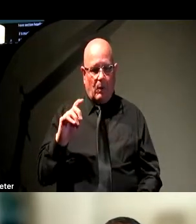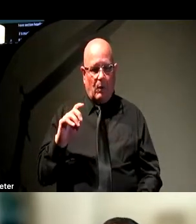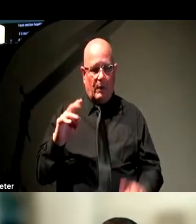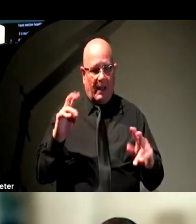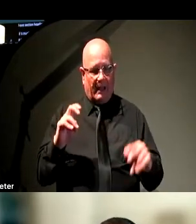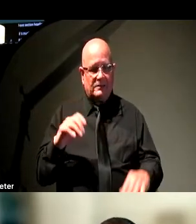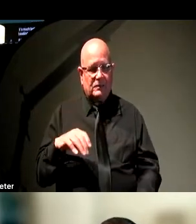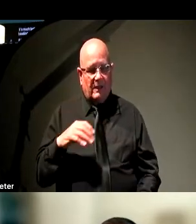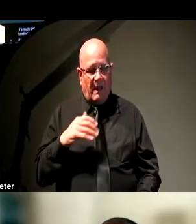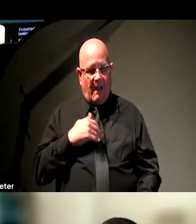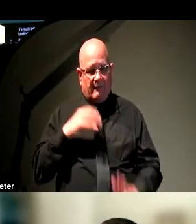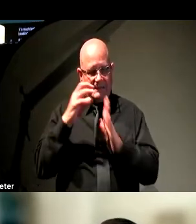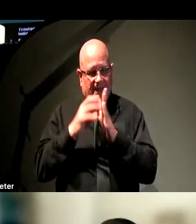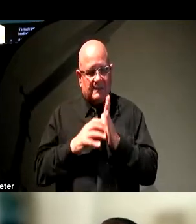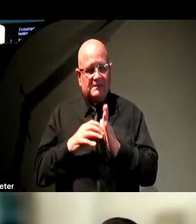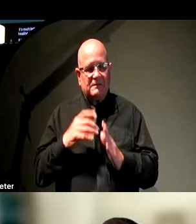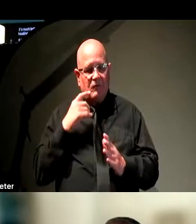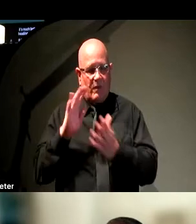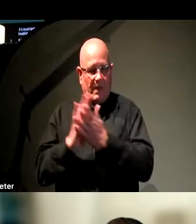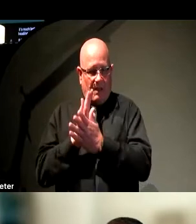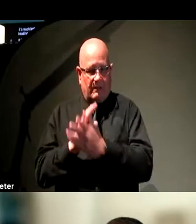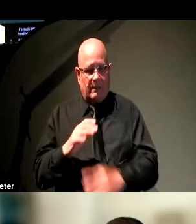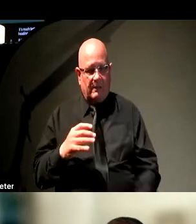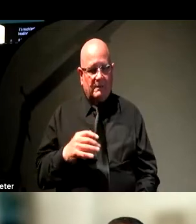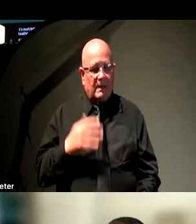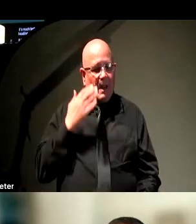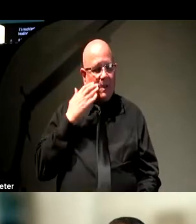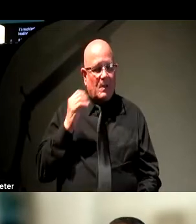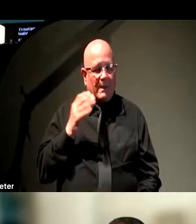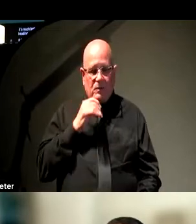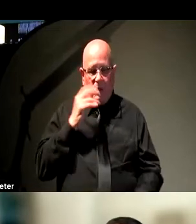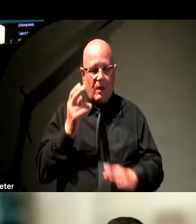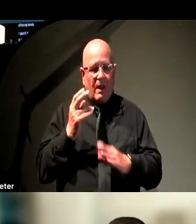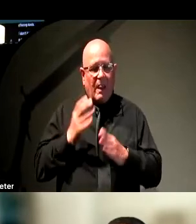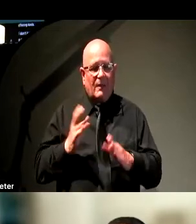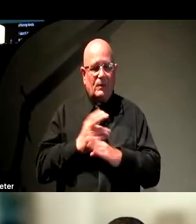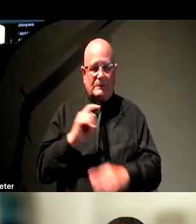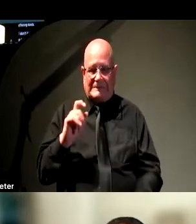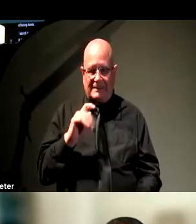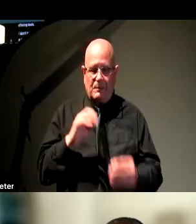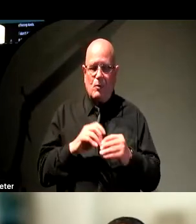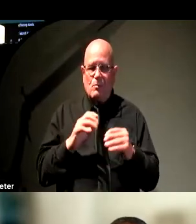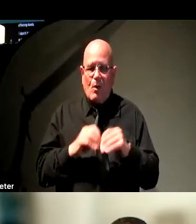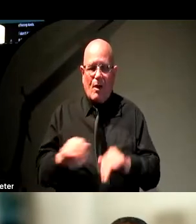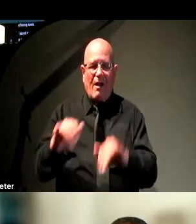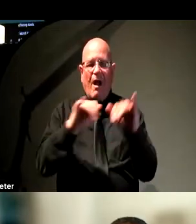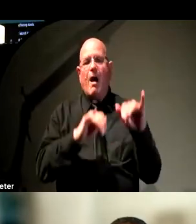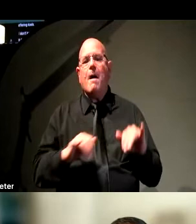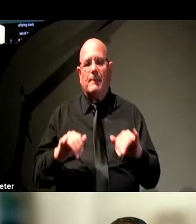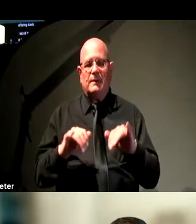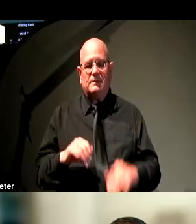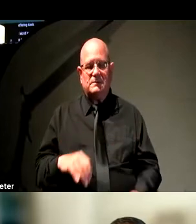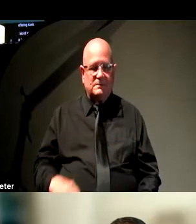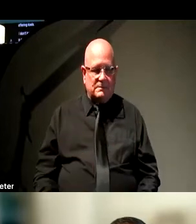I don't know of too many that don't let you use headings anymore. It's really, really common, and it's something that you should be in the